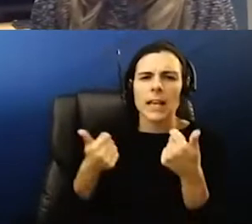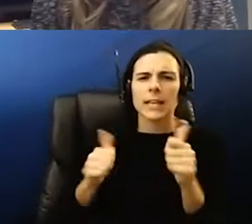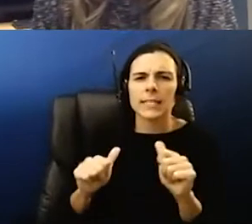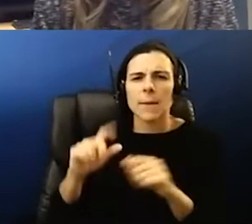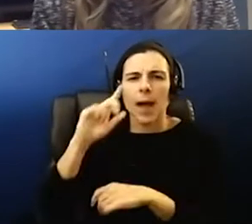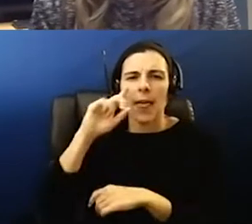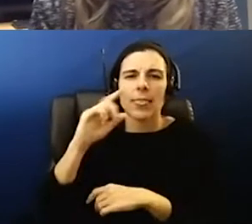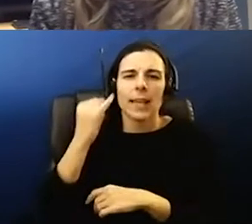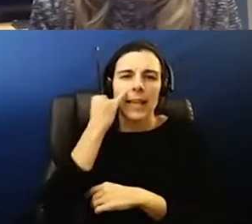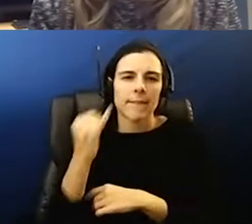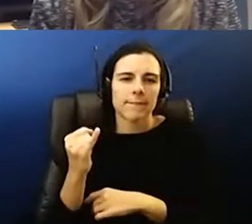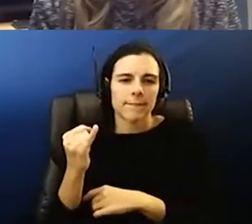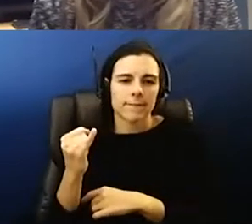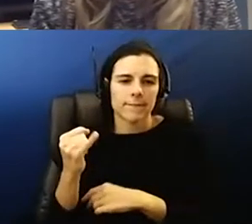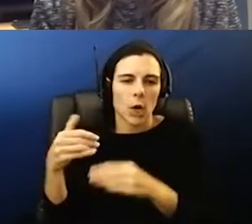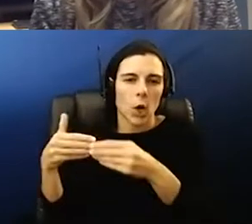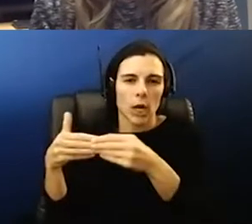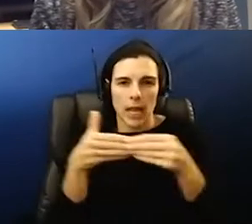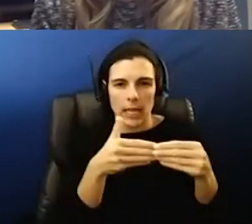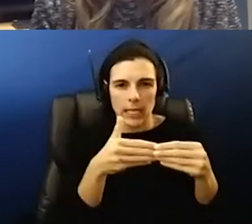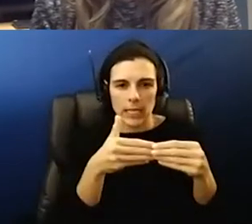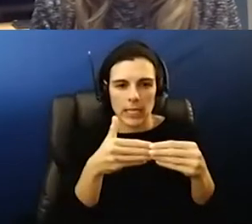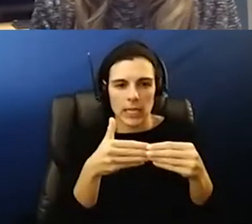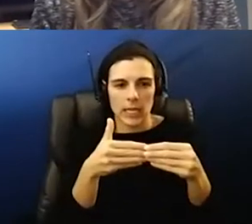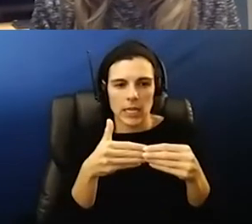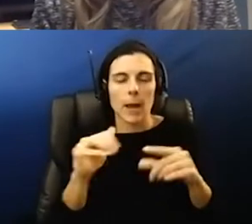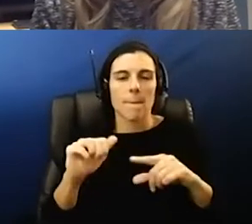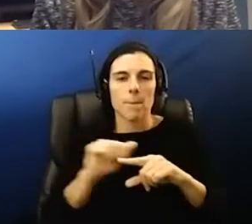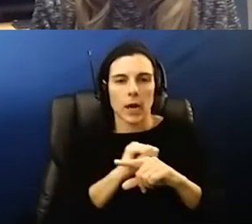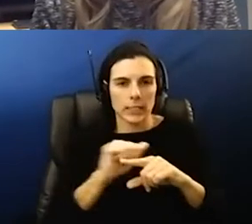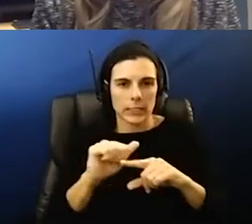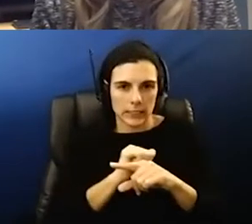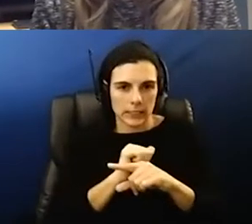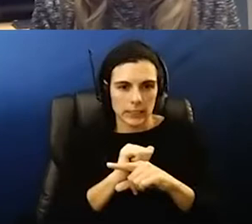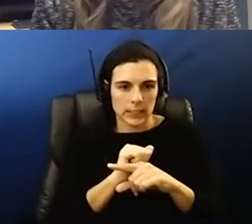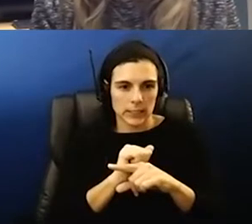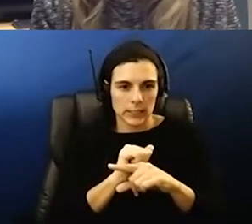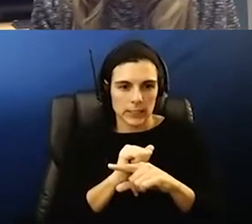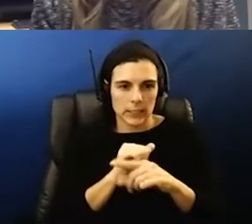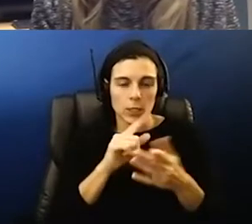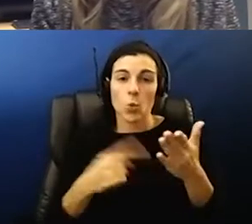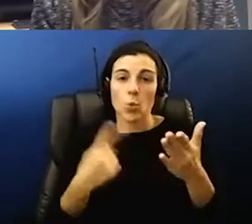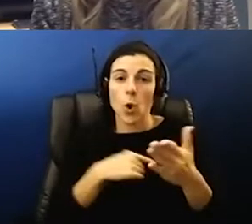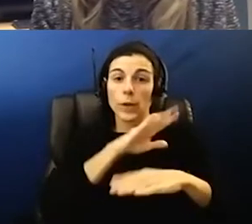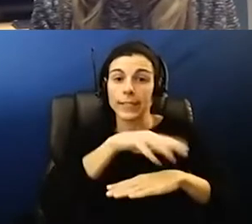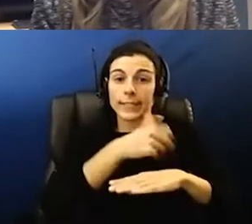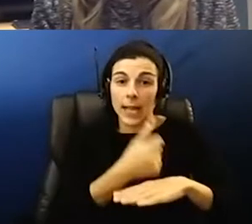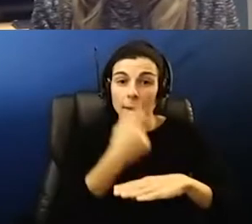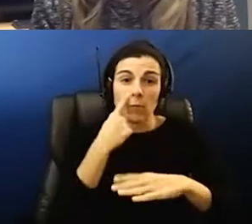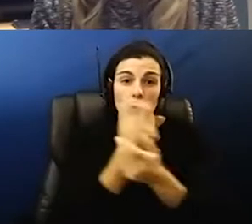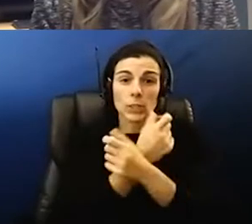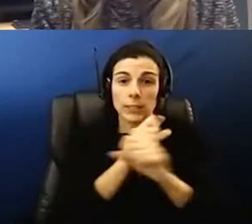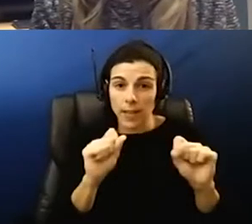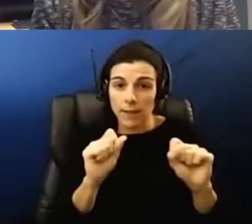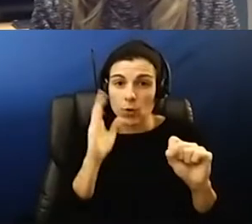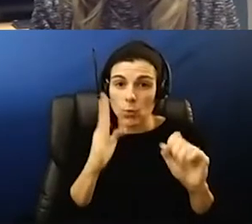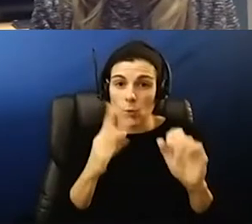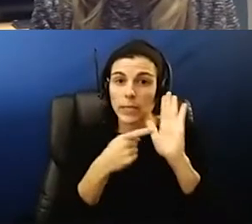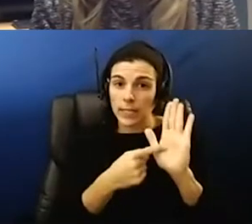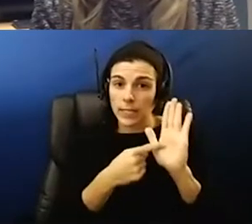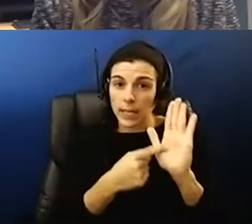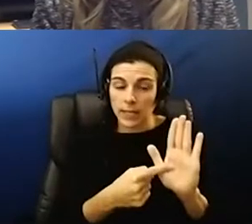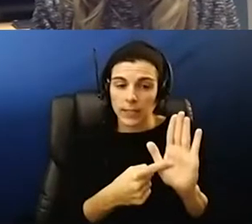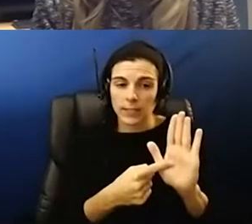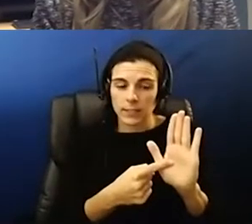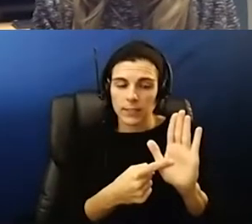our guiding practices are are what we've established for for safety will dictate a